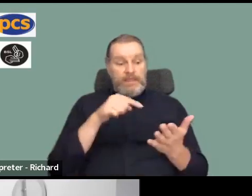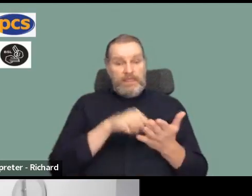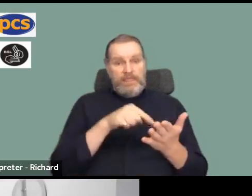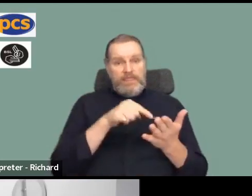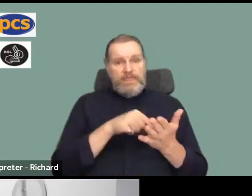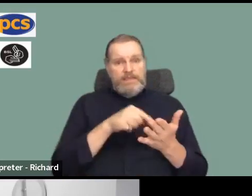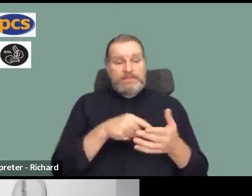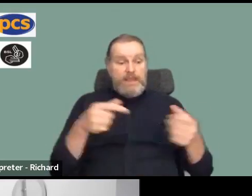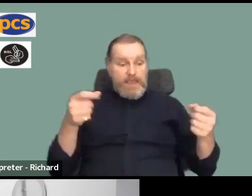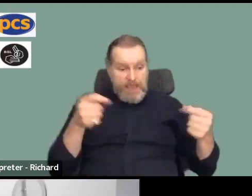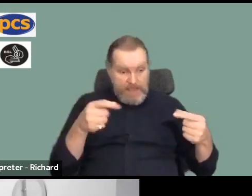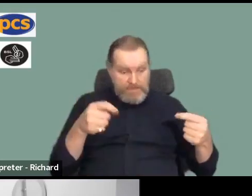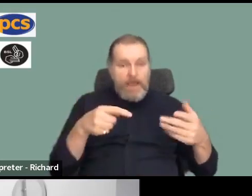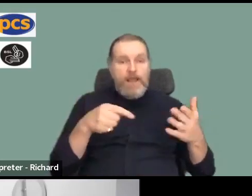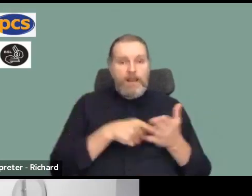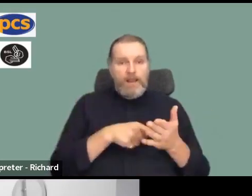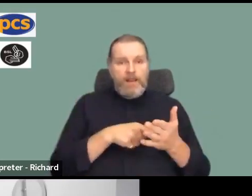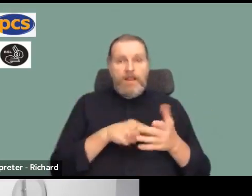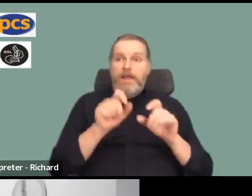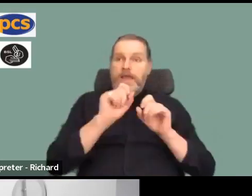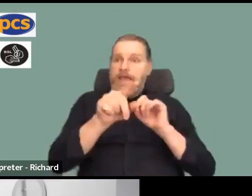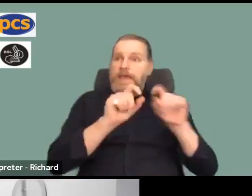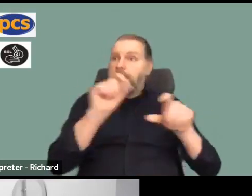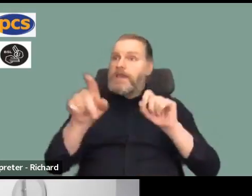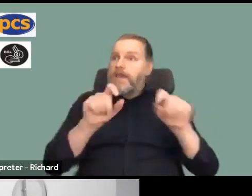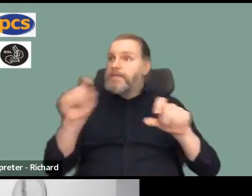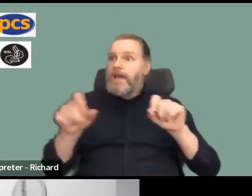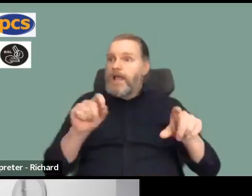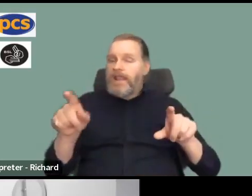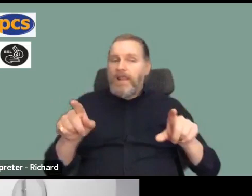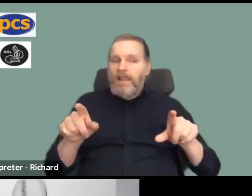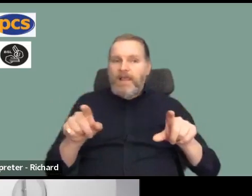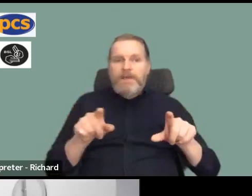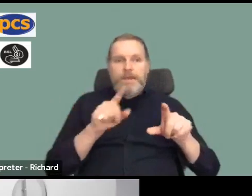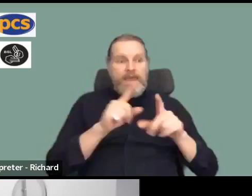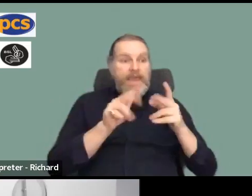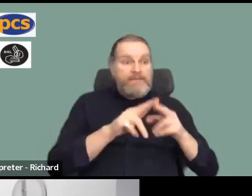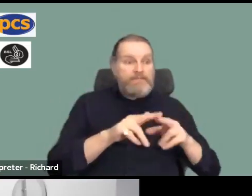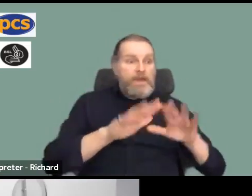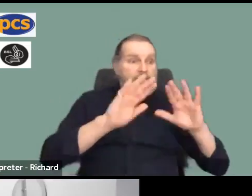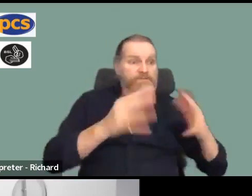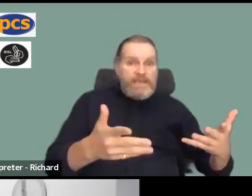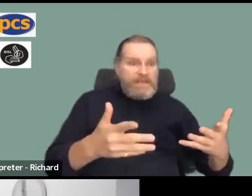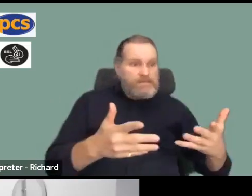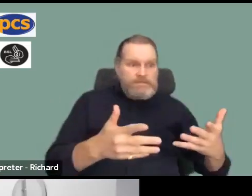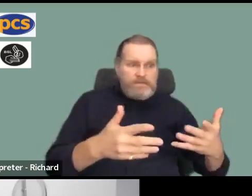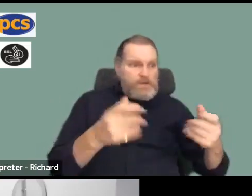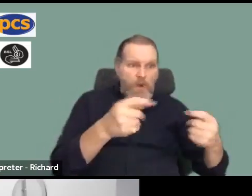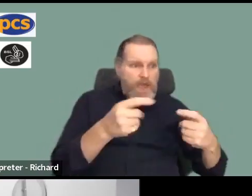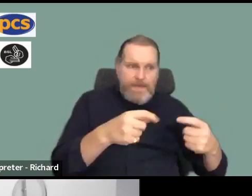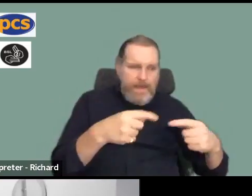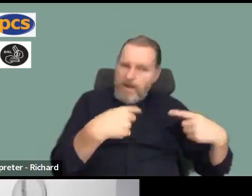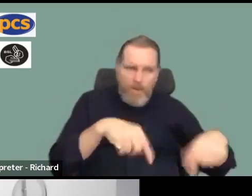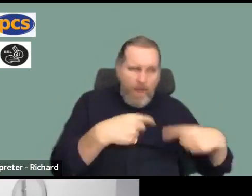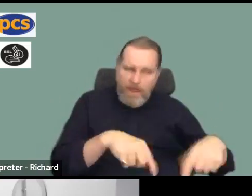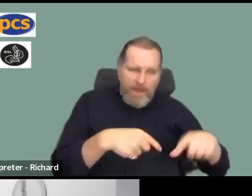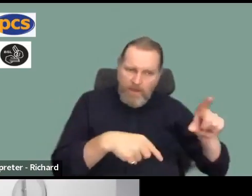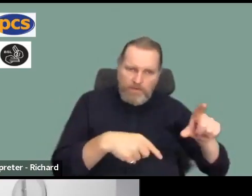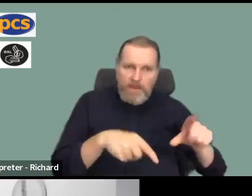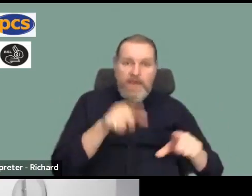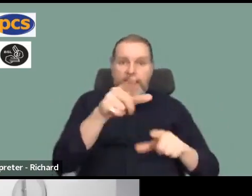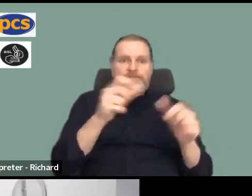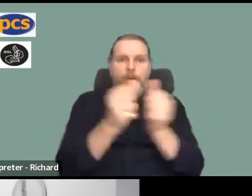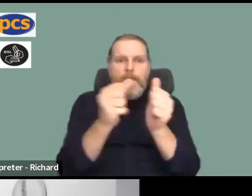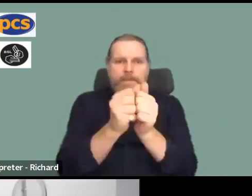you tell us we can send you an email and it can be sorted this whole postal thing they design it to make it as hard as possible so if your ballot paper has been lost